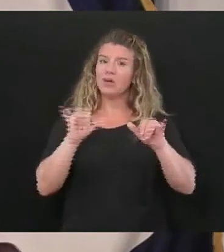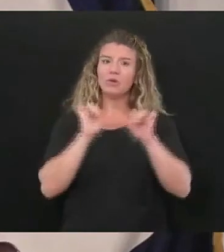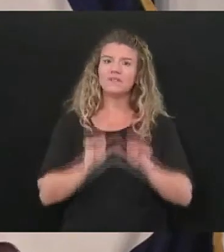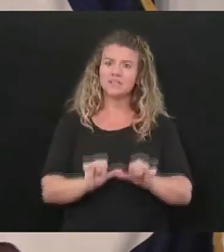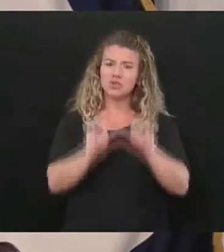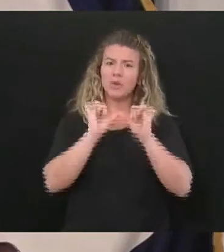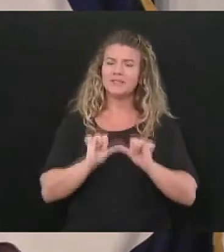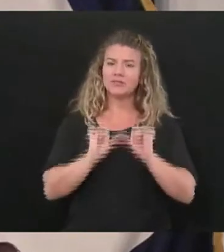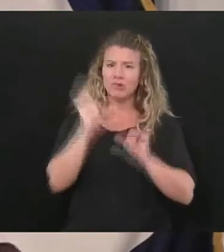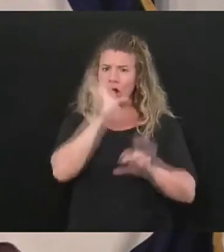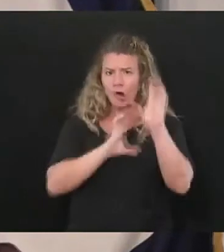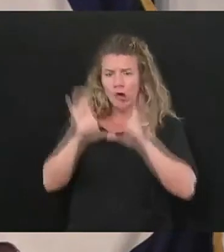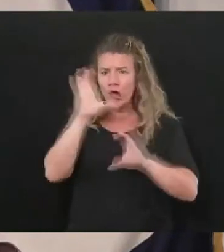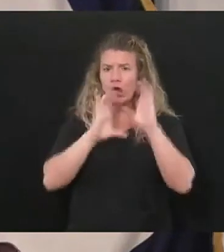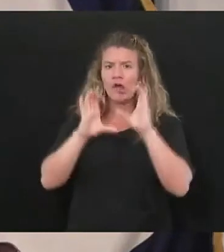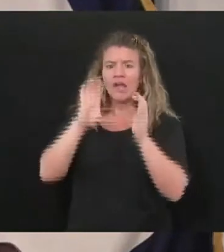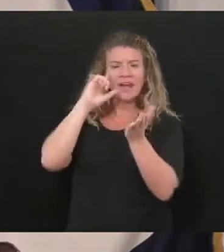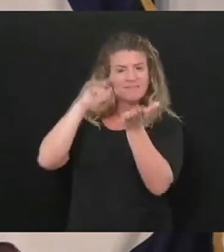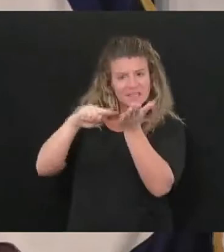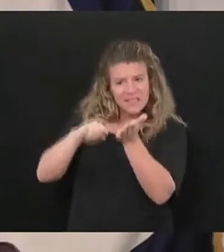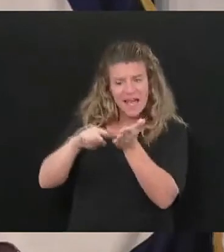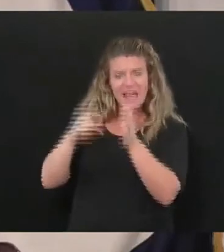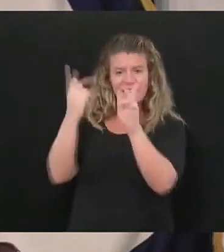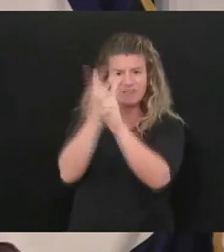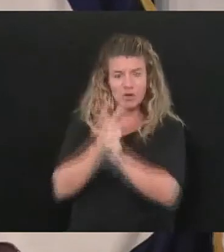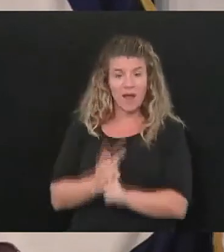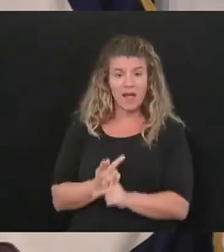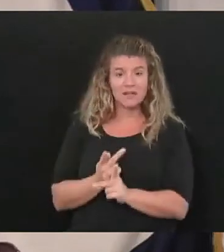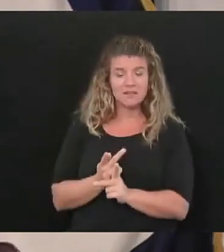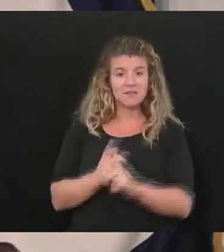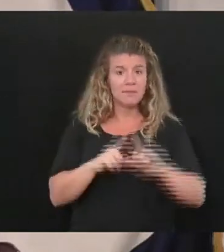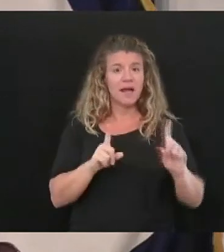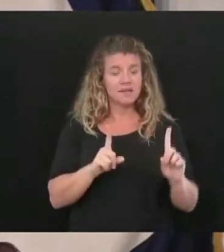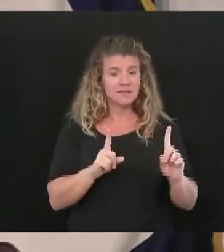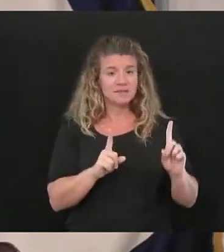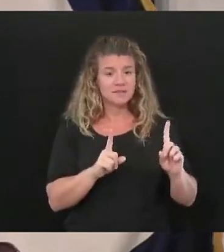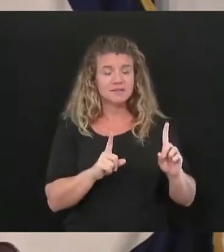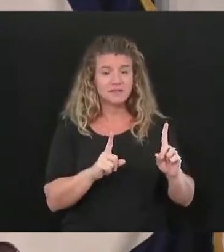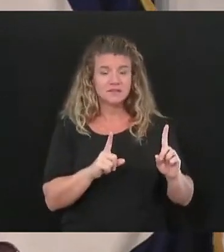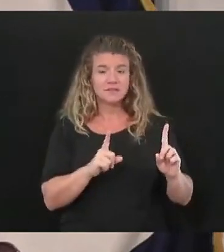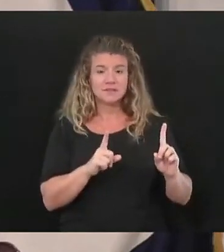to look and get into this but at the same time you know